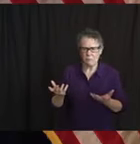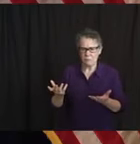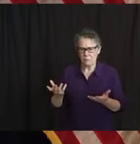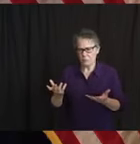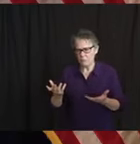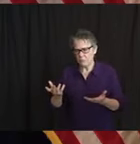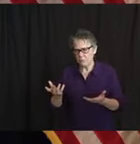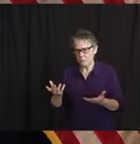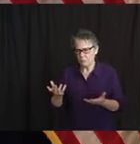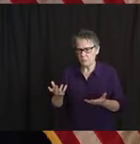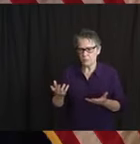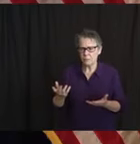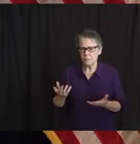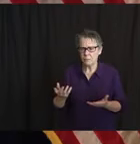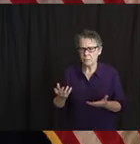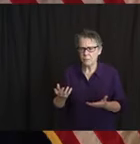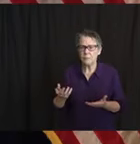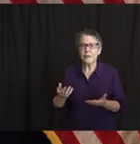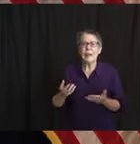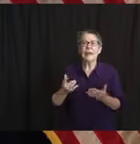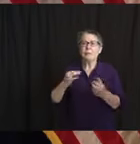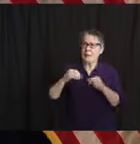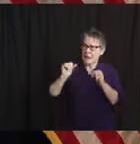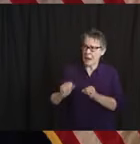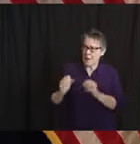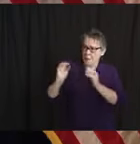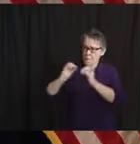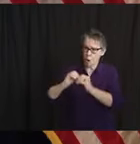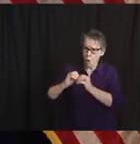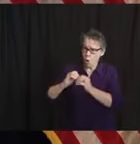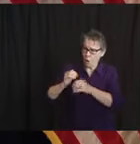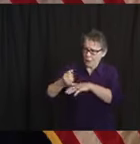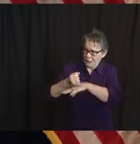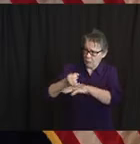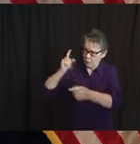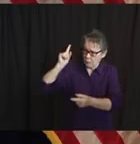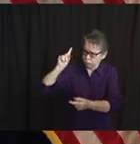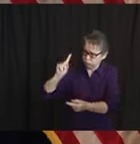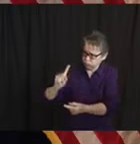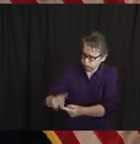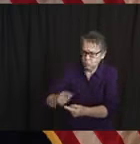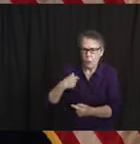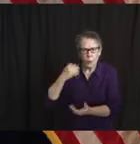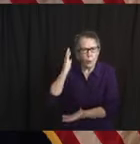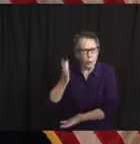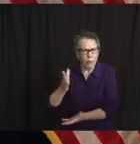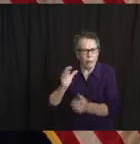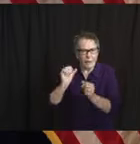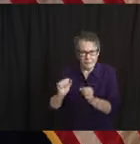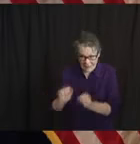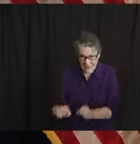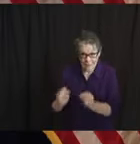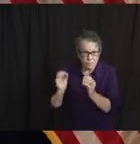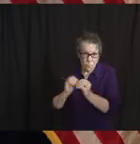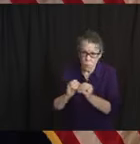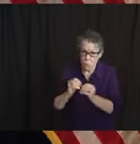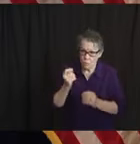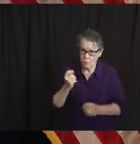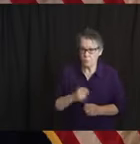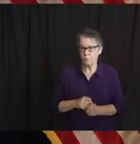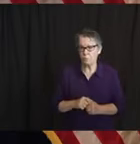do it. It's assuming there's a market and that's gotten a little bit better, thankfully, than it was six or eight weeks ago.